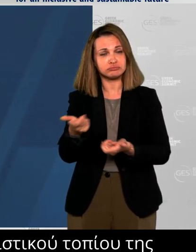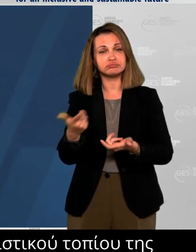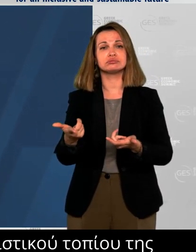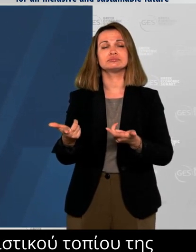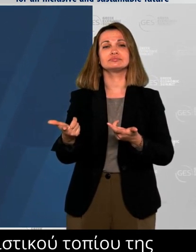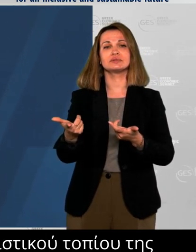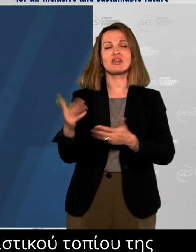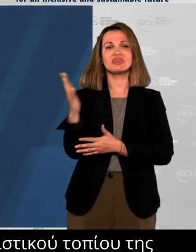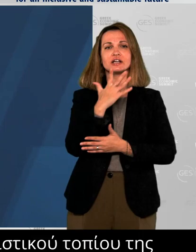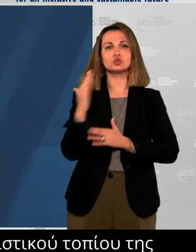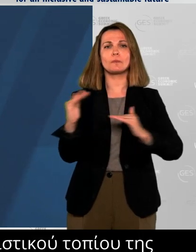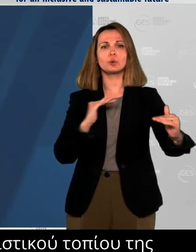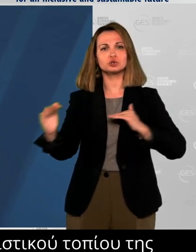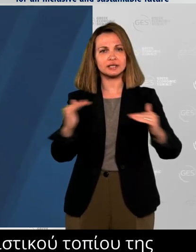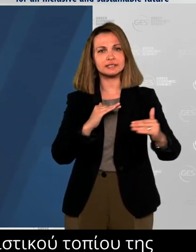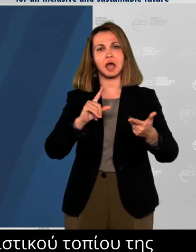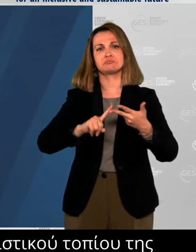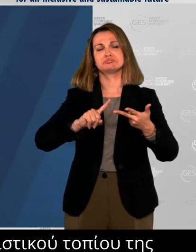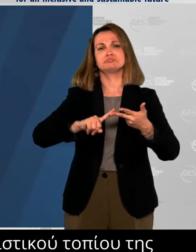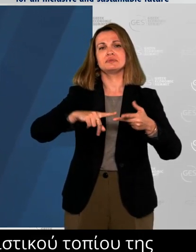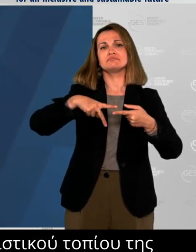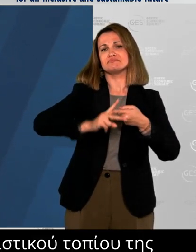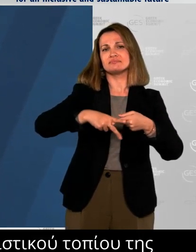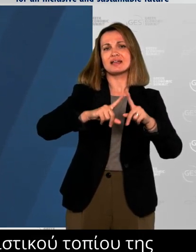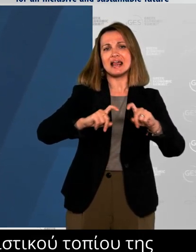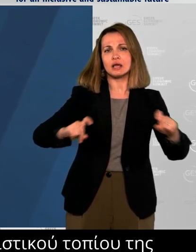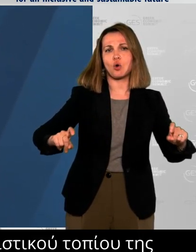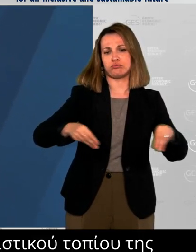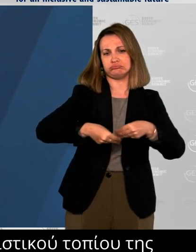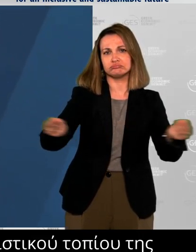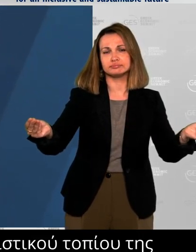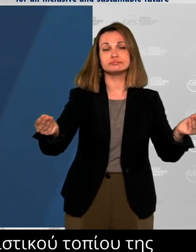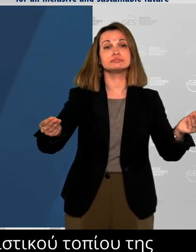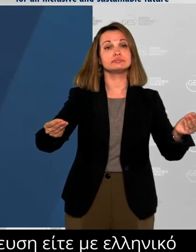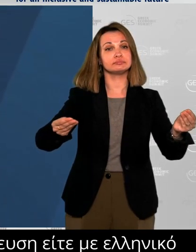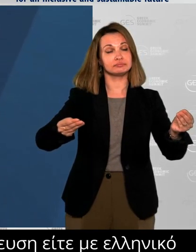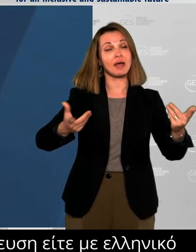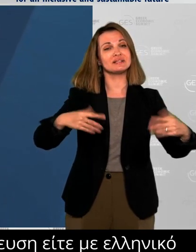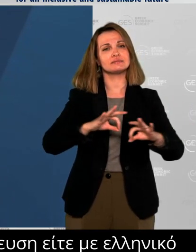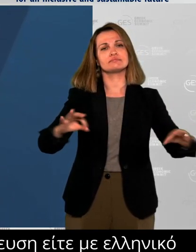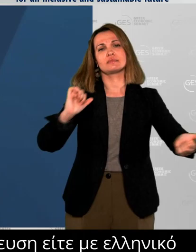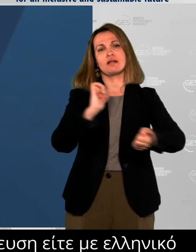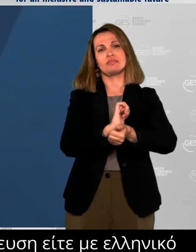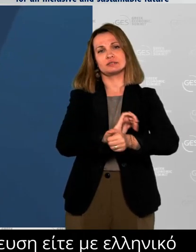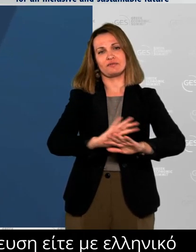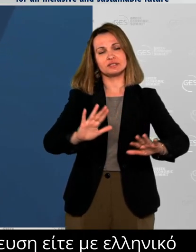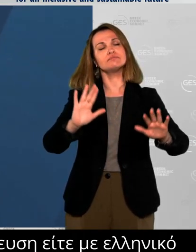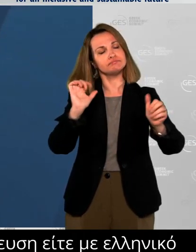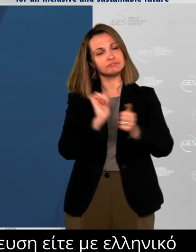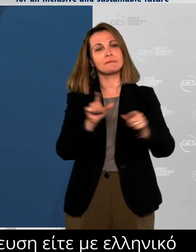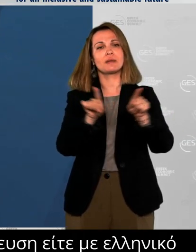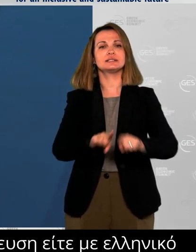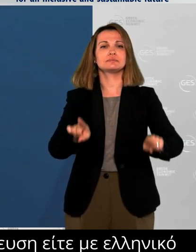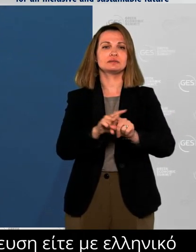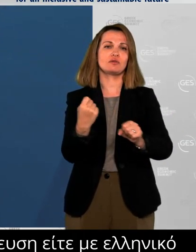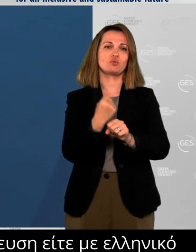Motorola stand as committed partners to the Hellenic Republic. And as we can pivot towards more sustainable